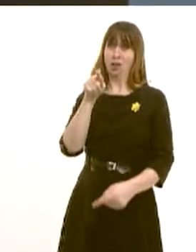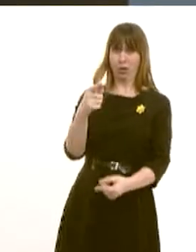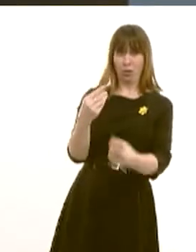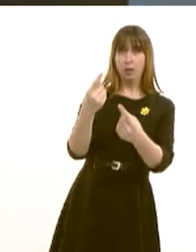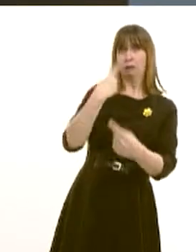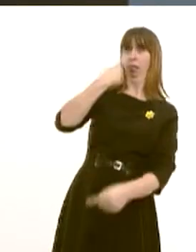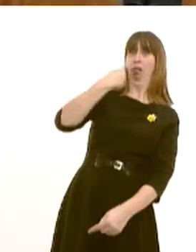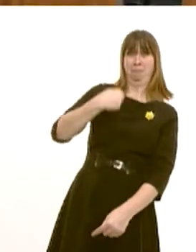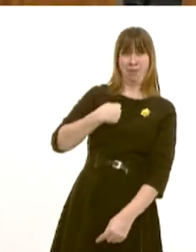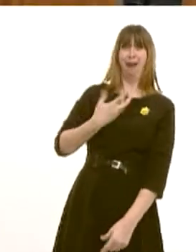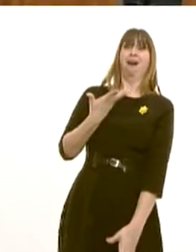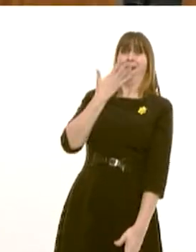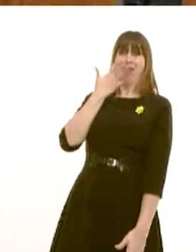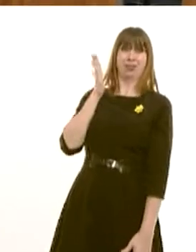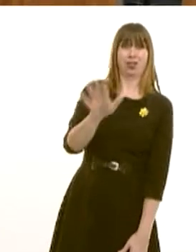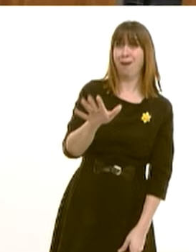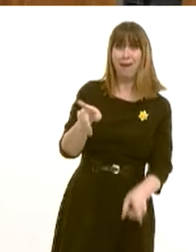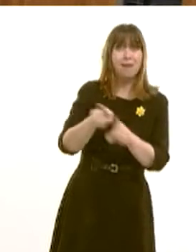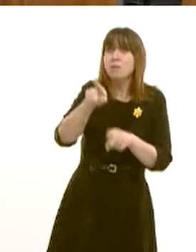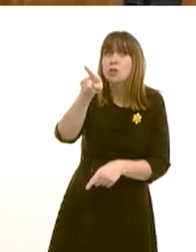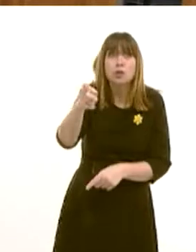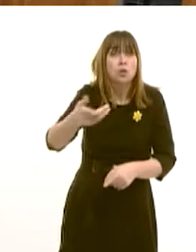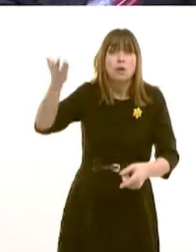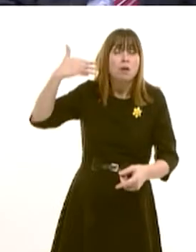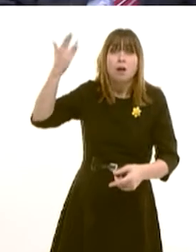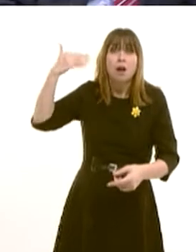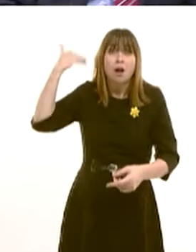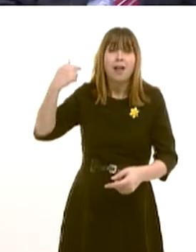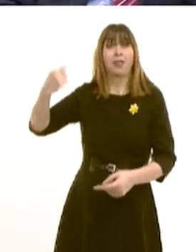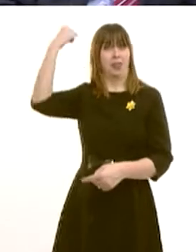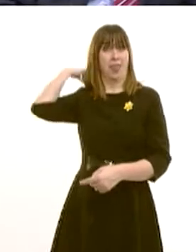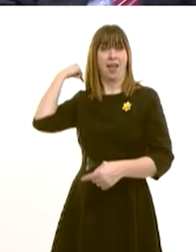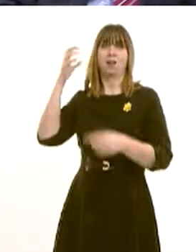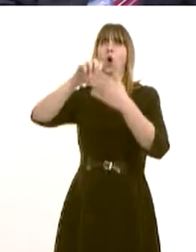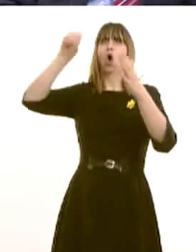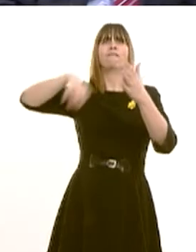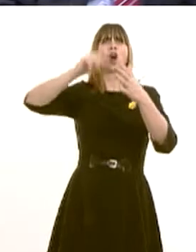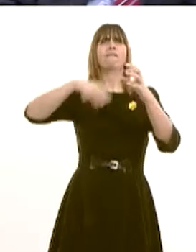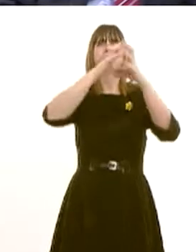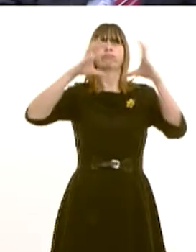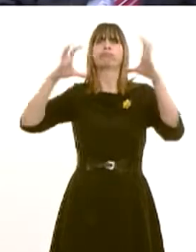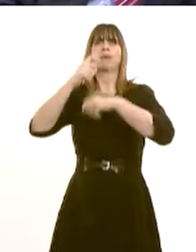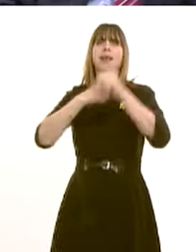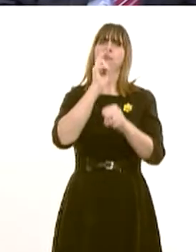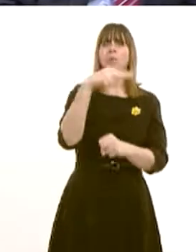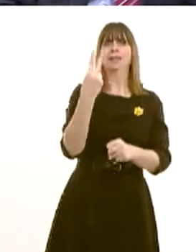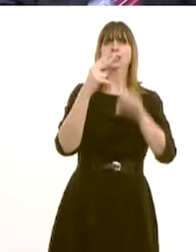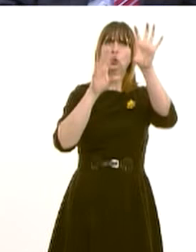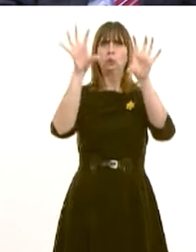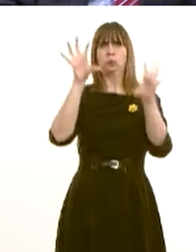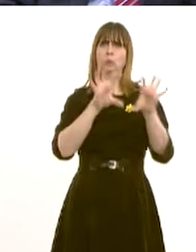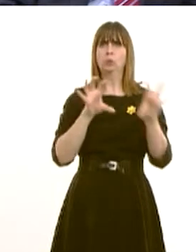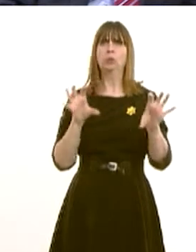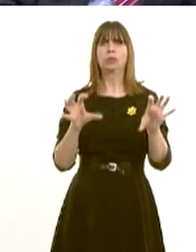Party on local government reorganisation. They got rid of the 13 counties at that point, and then they imposed 22 authorities, and nobody wanted